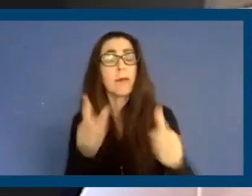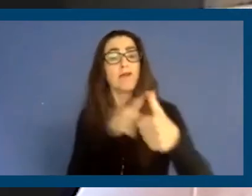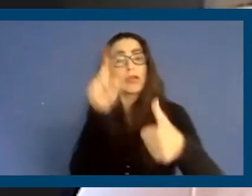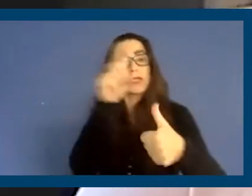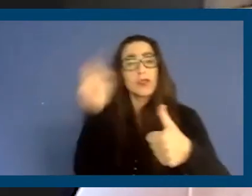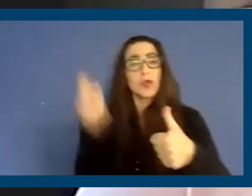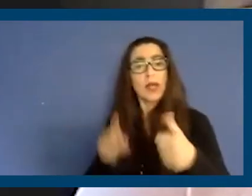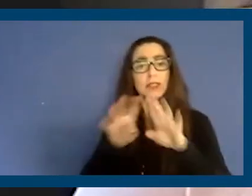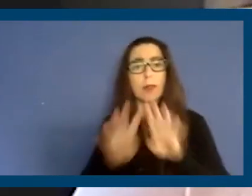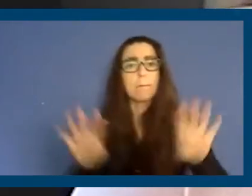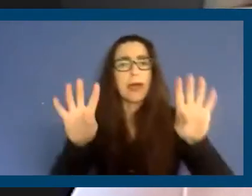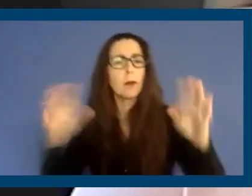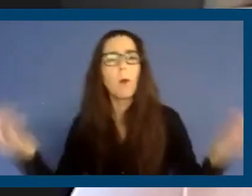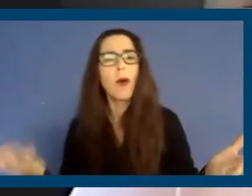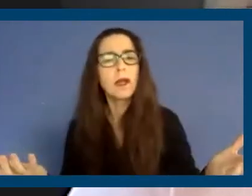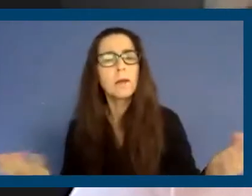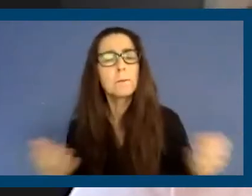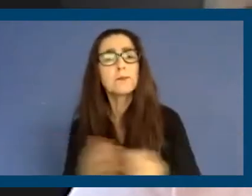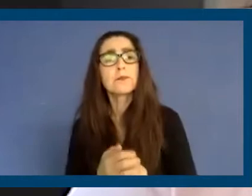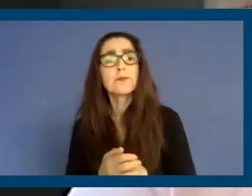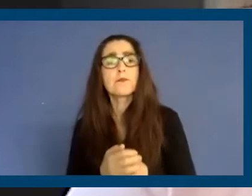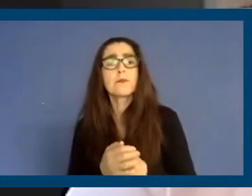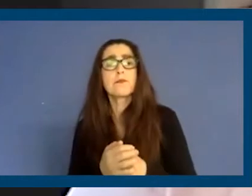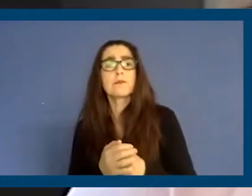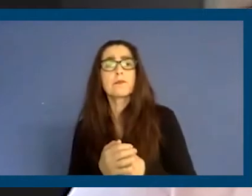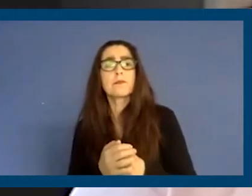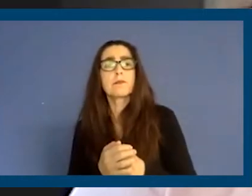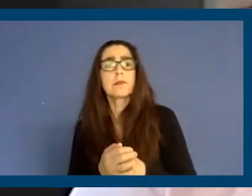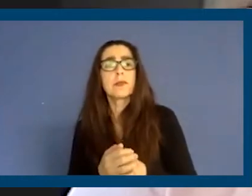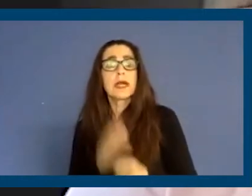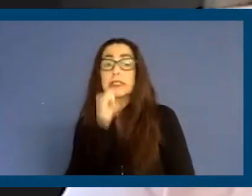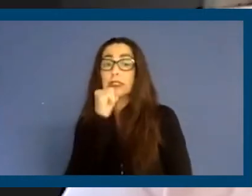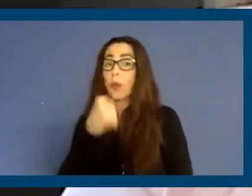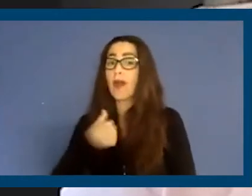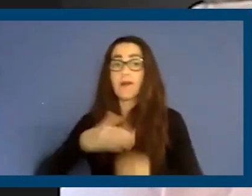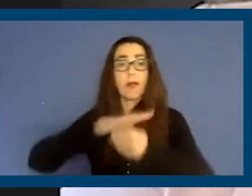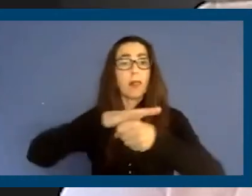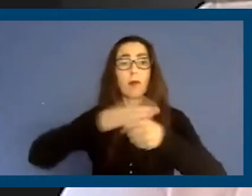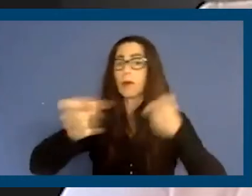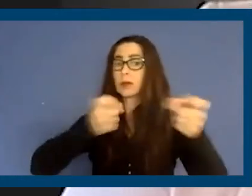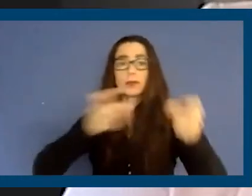is, given the fact that we don't have local control right now,